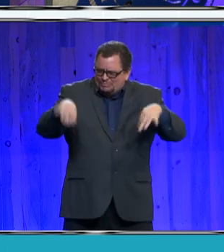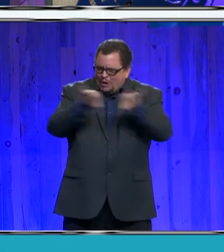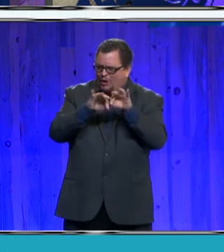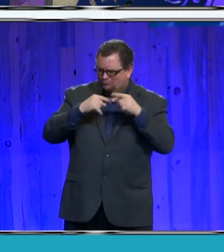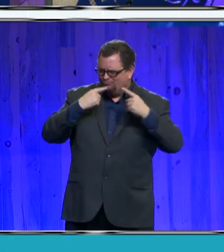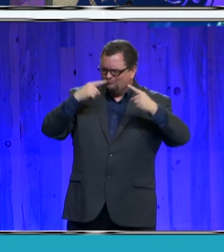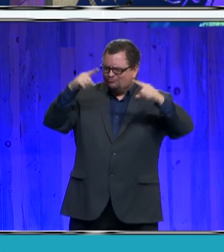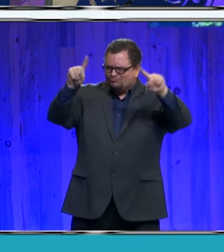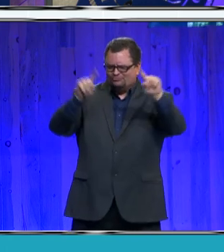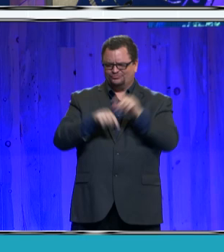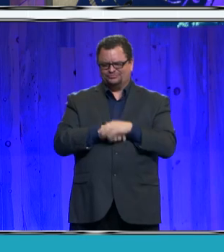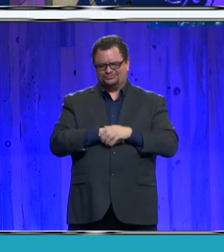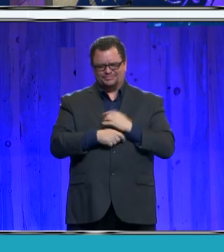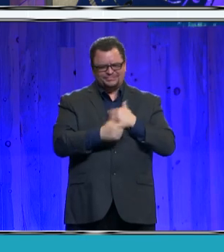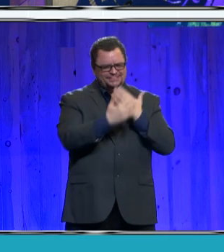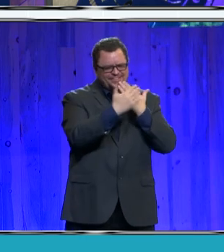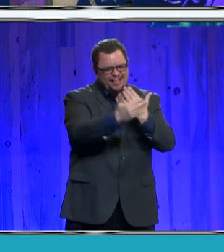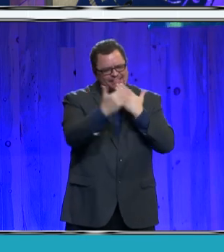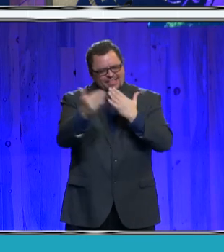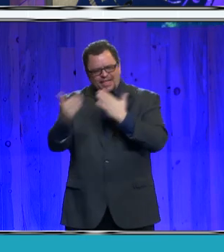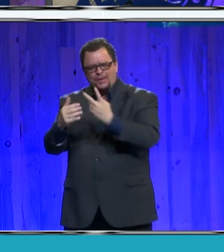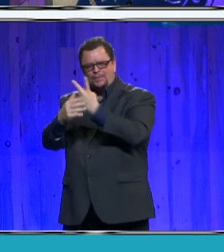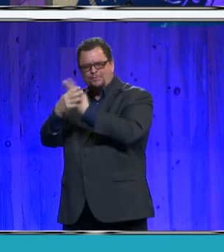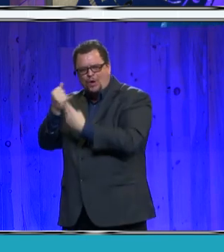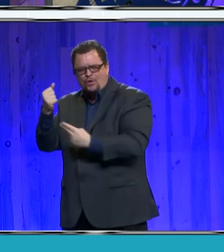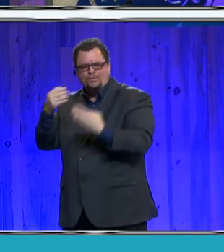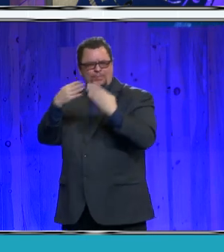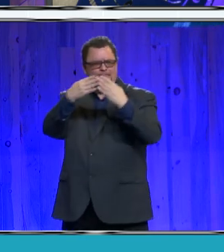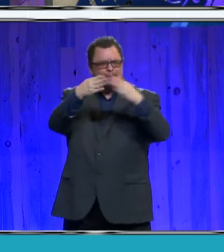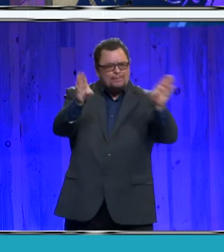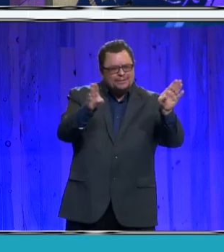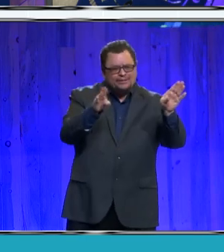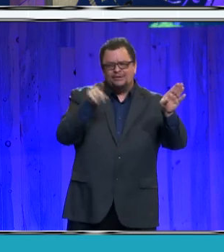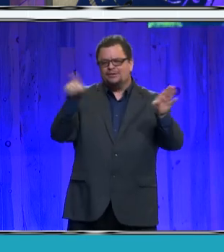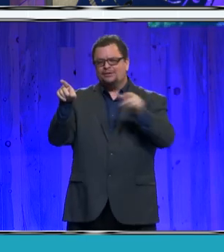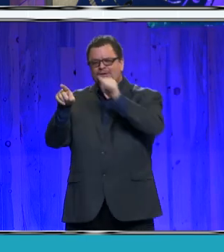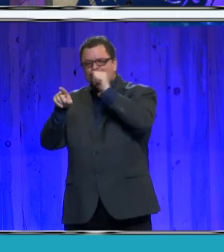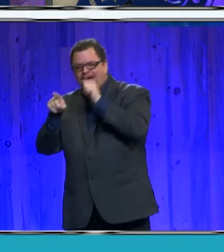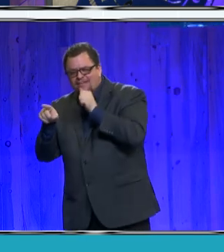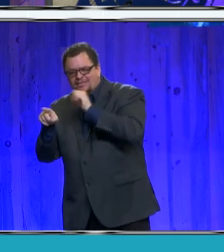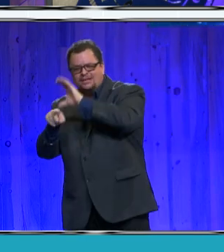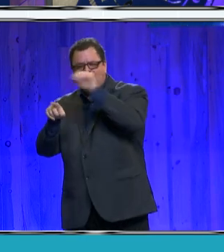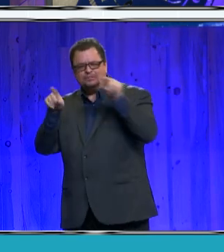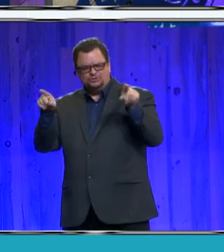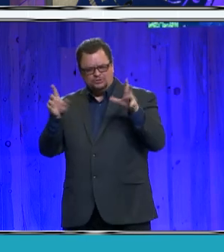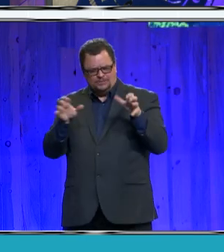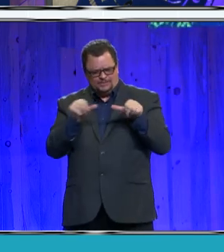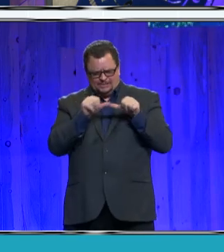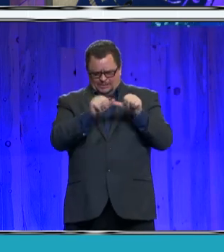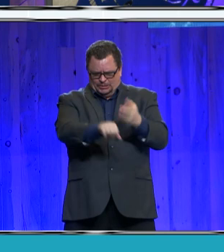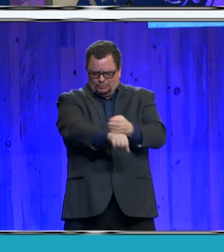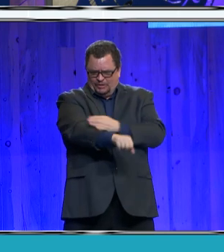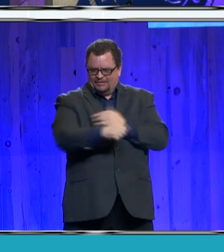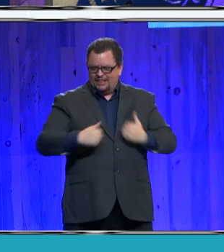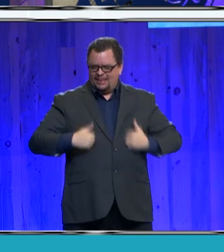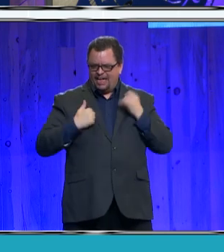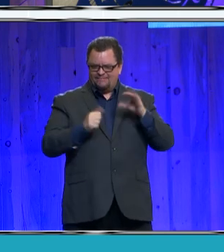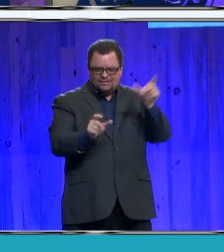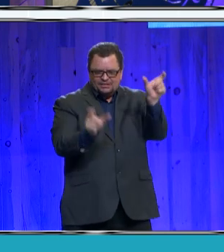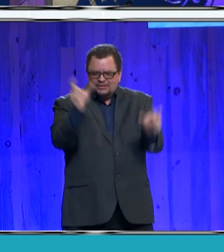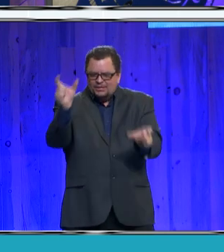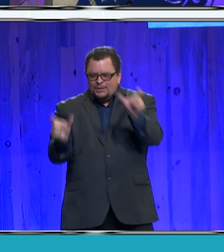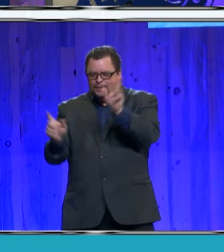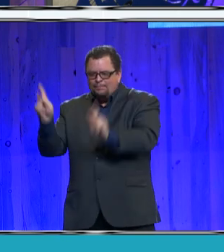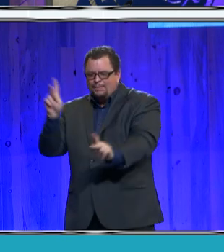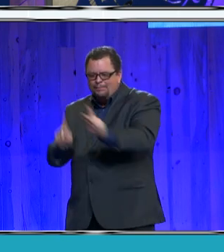both public and private, who work with us to improve the lives of our citizens. For example, El Paso